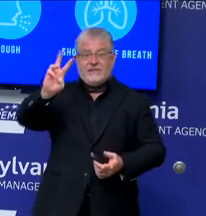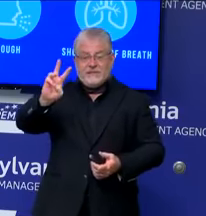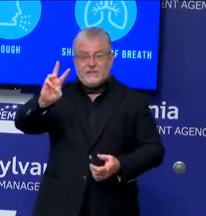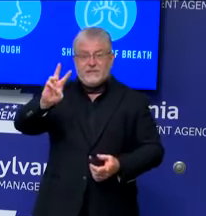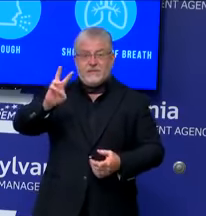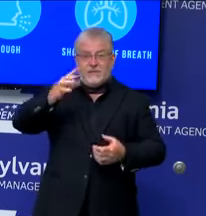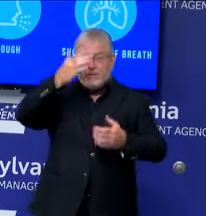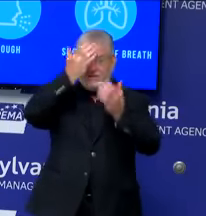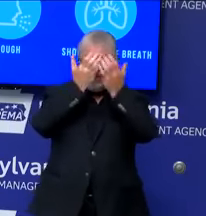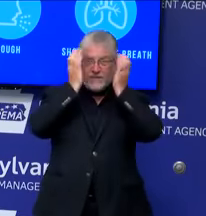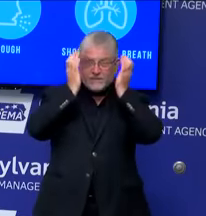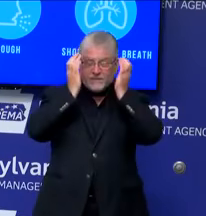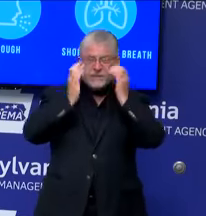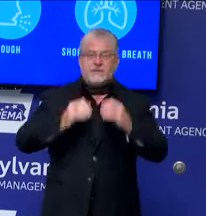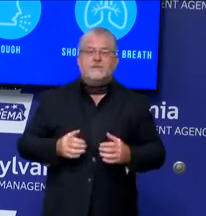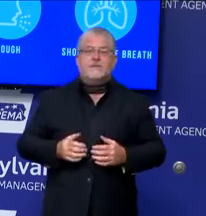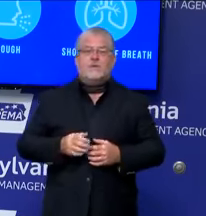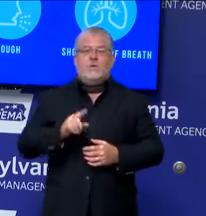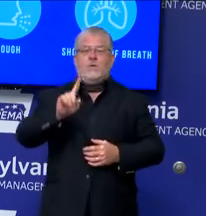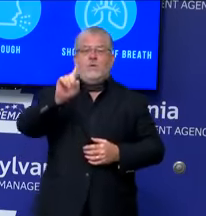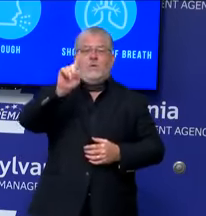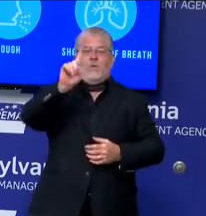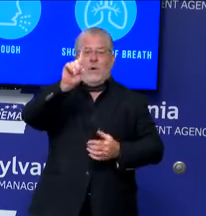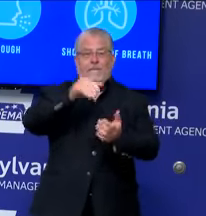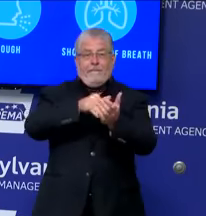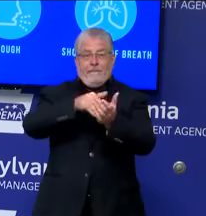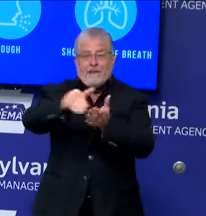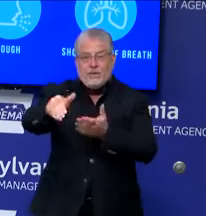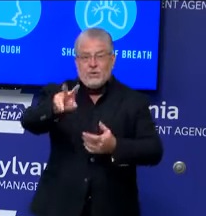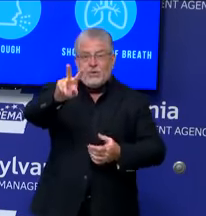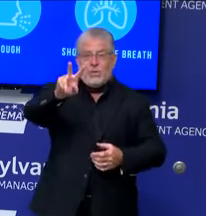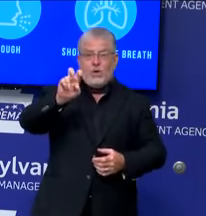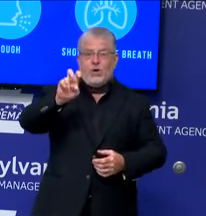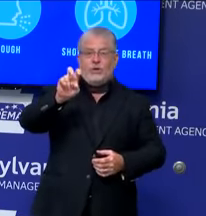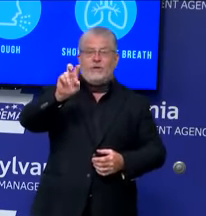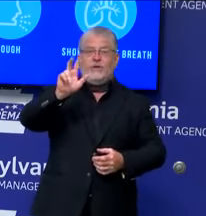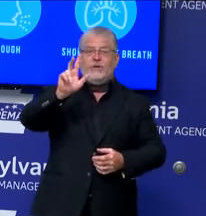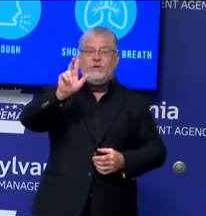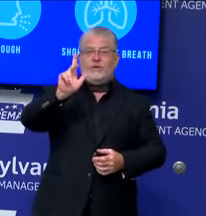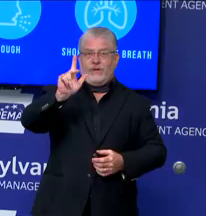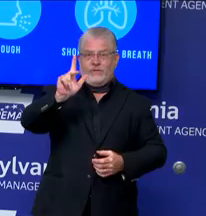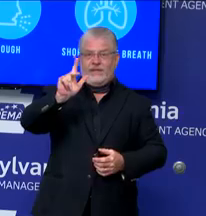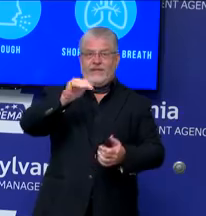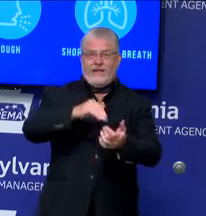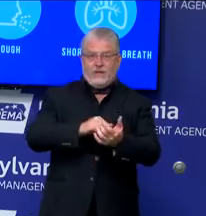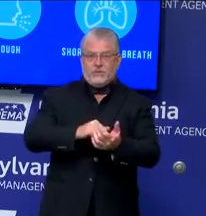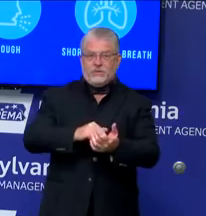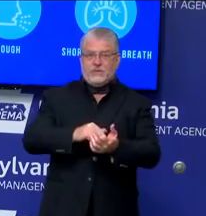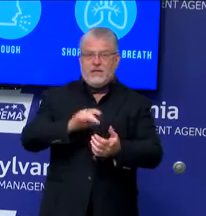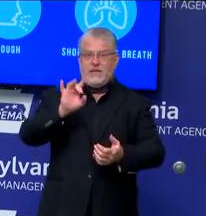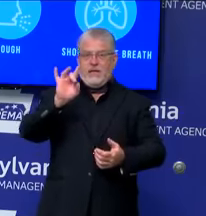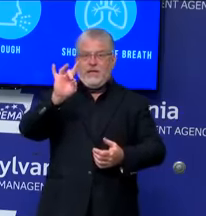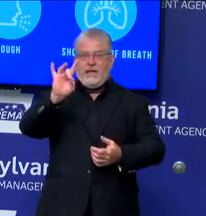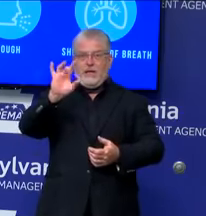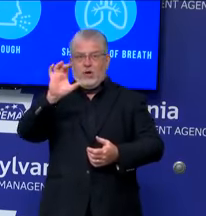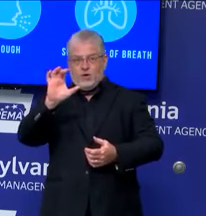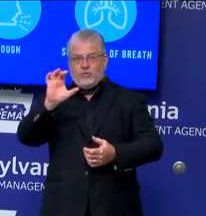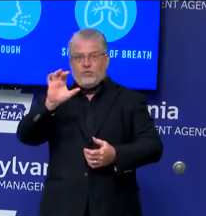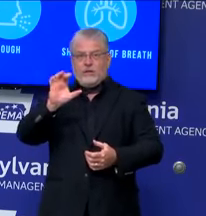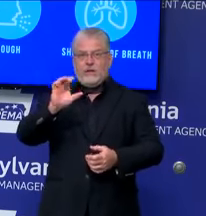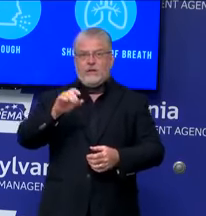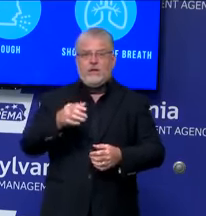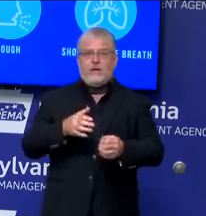1,023,800 pairs of gloves, 2,807